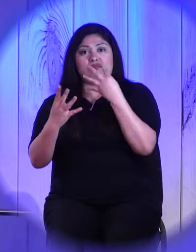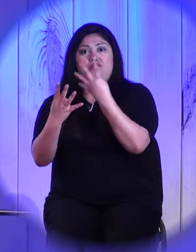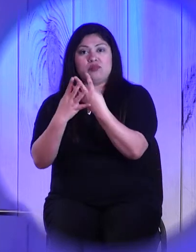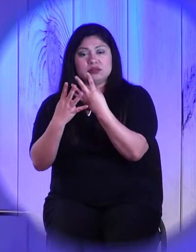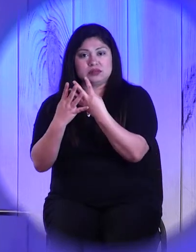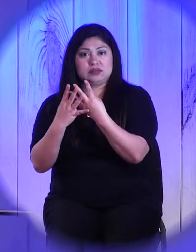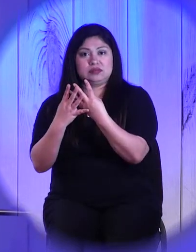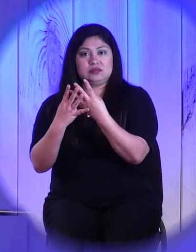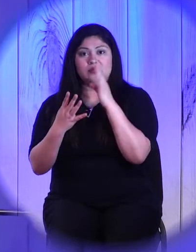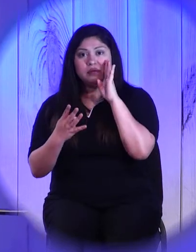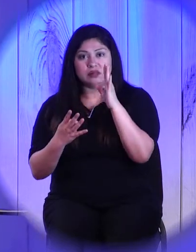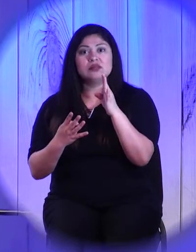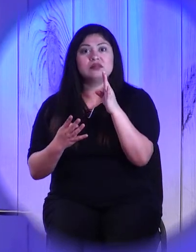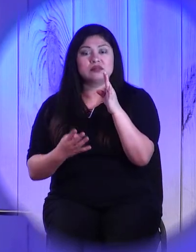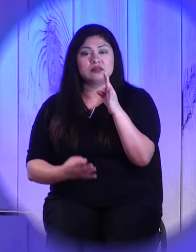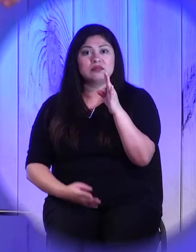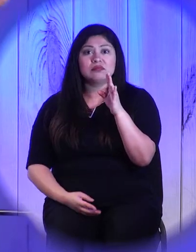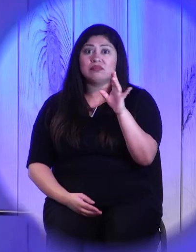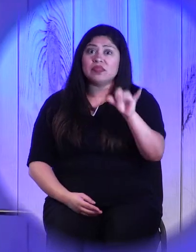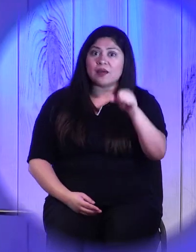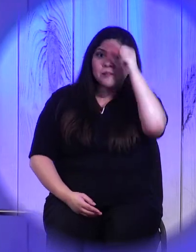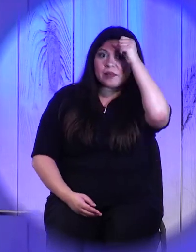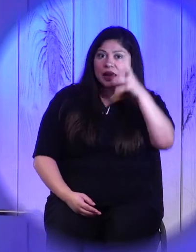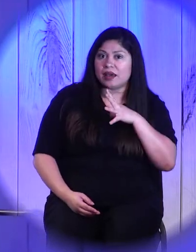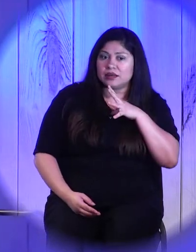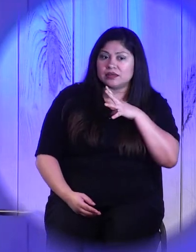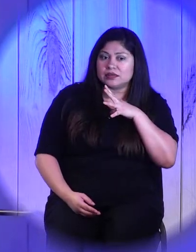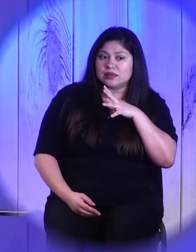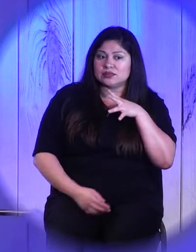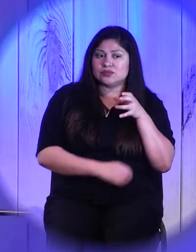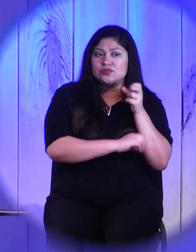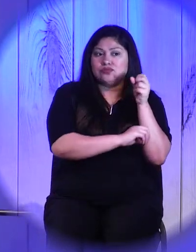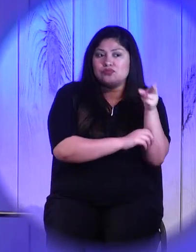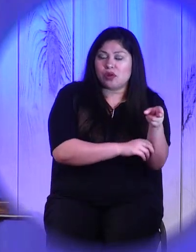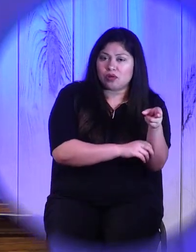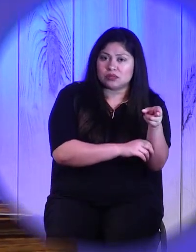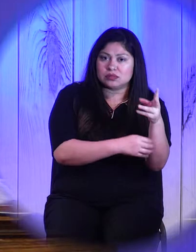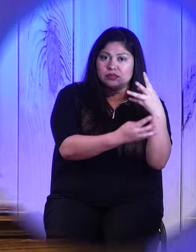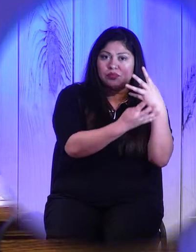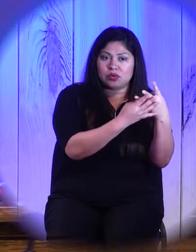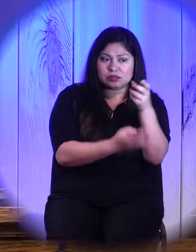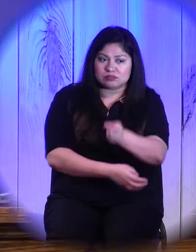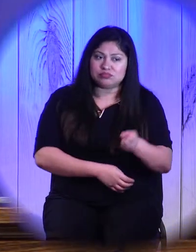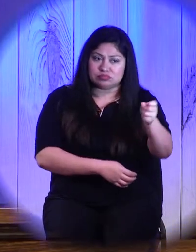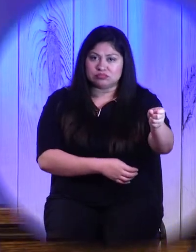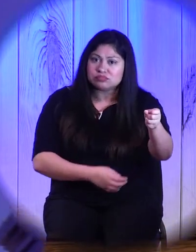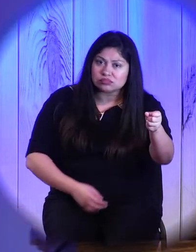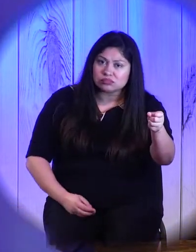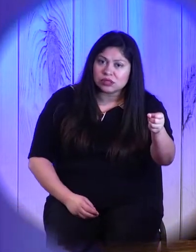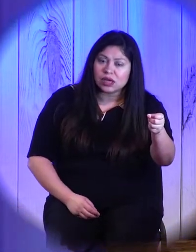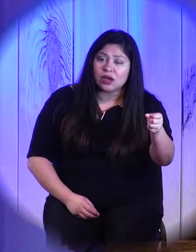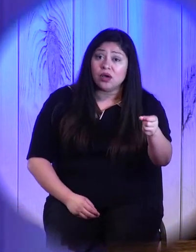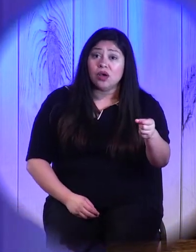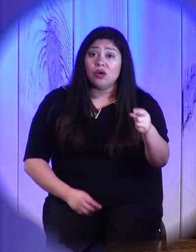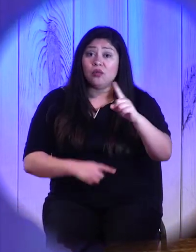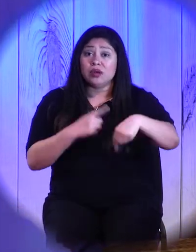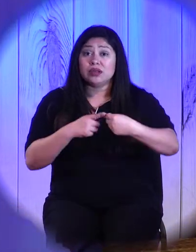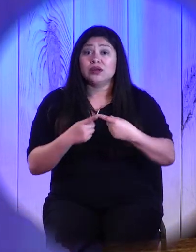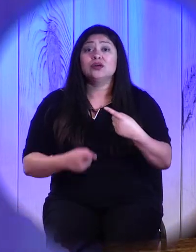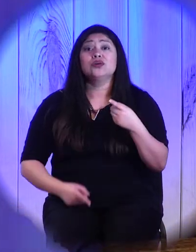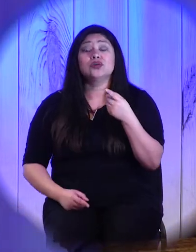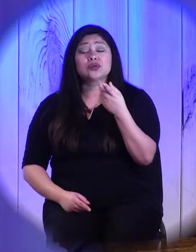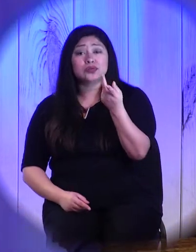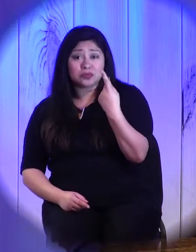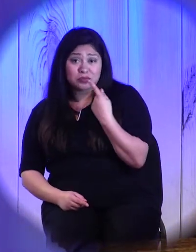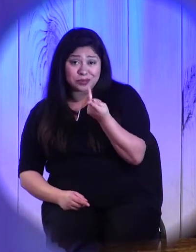the man who cannot show mercy, he is thrown back into prison. And yet, friends, when you and I refuse to show mercy to one another, when